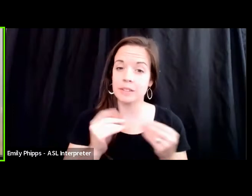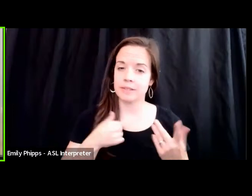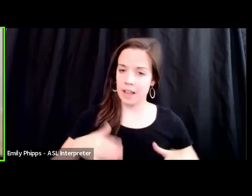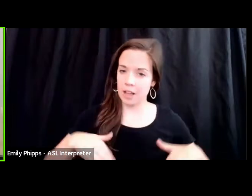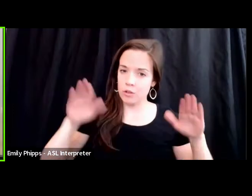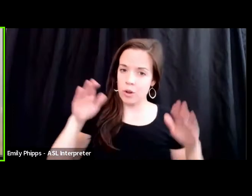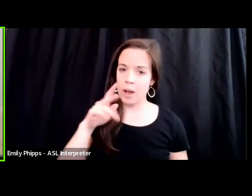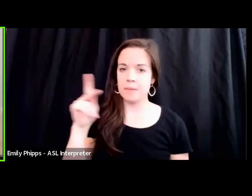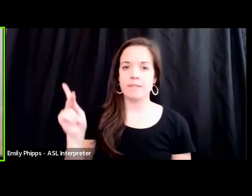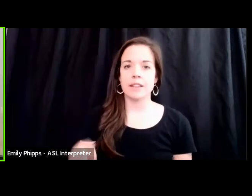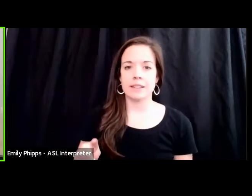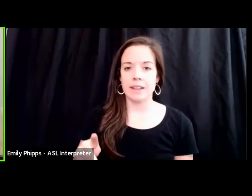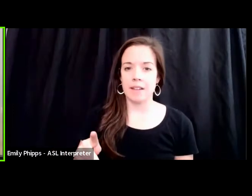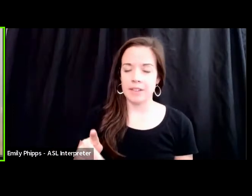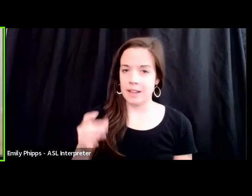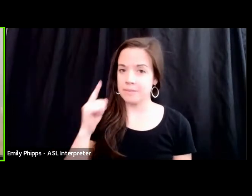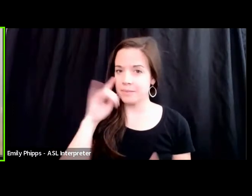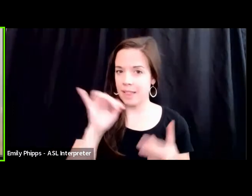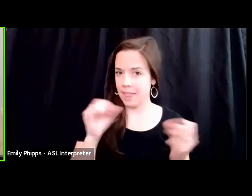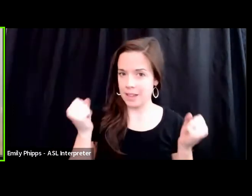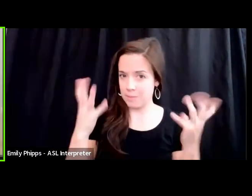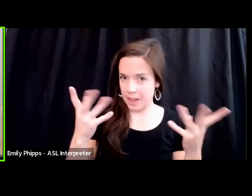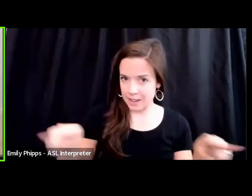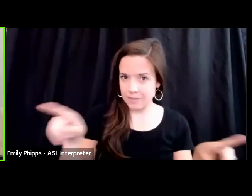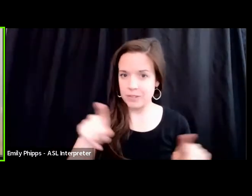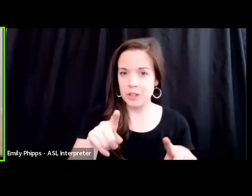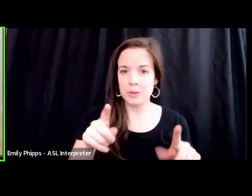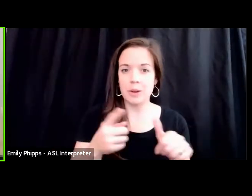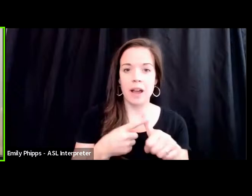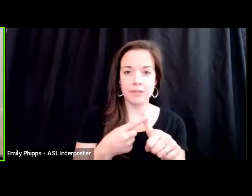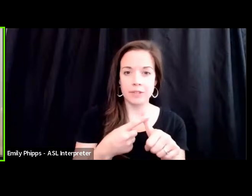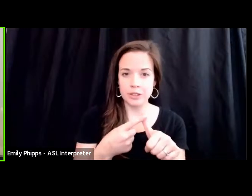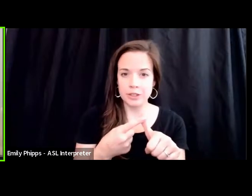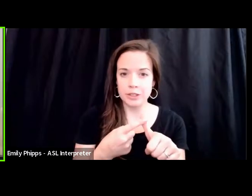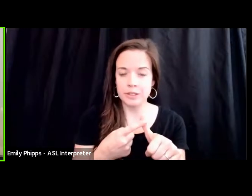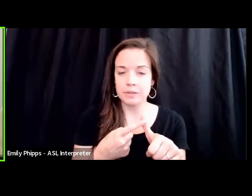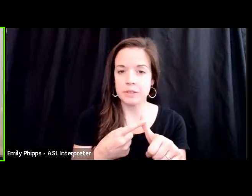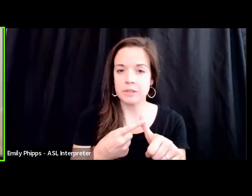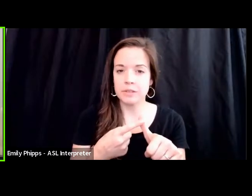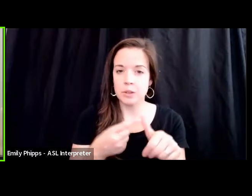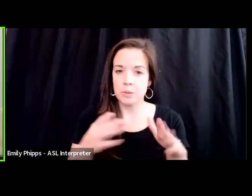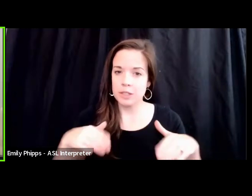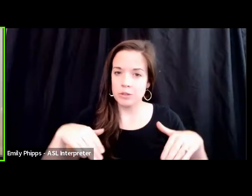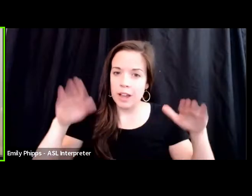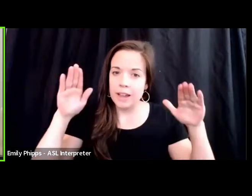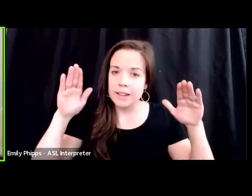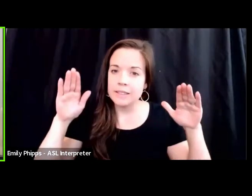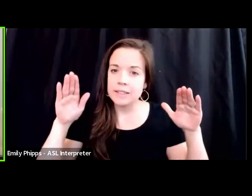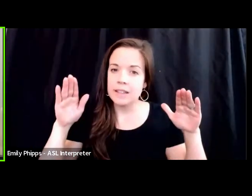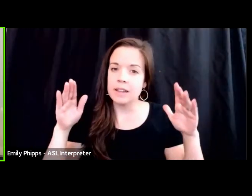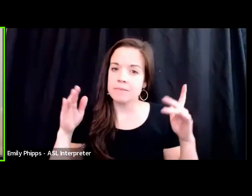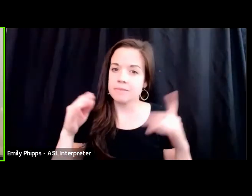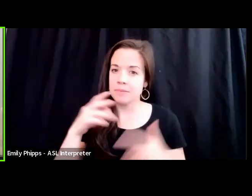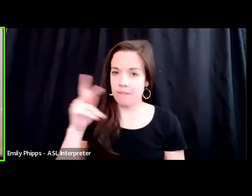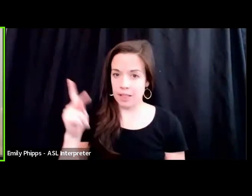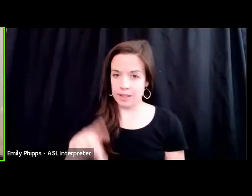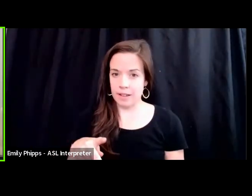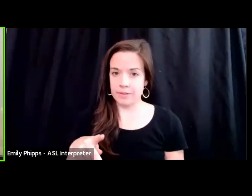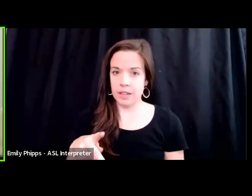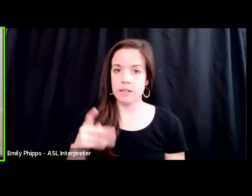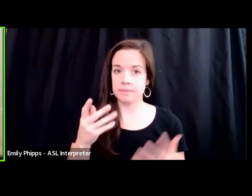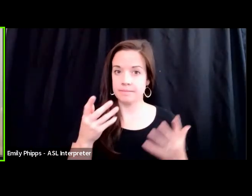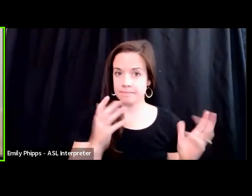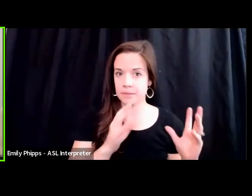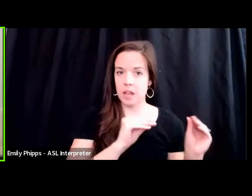Philadelphia. Like many of you, I first was raised in Philadelphia and then moved to